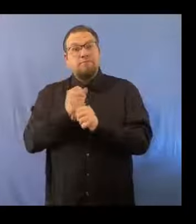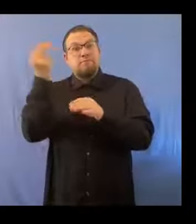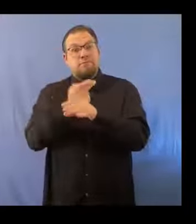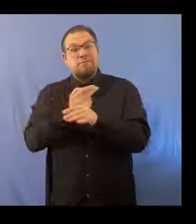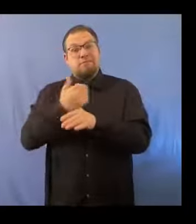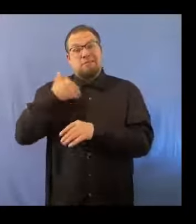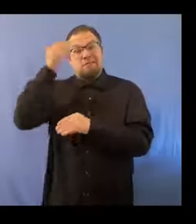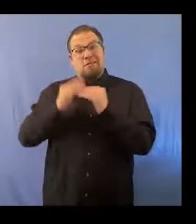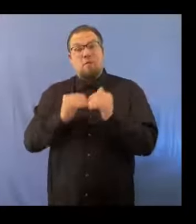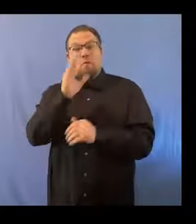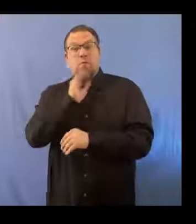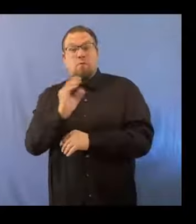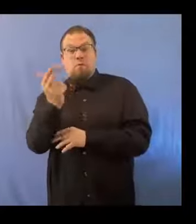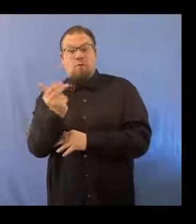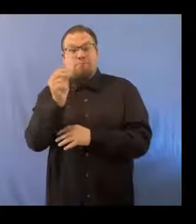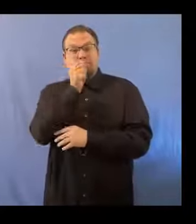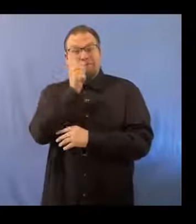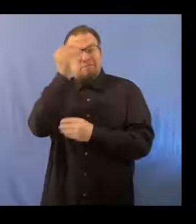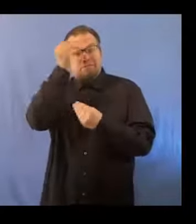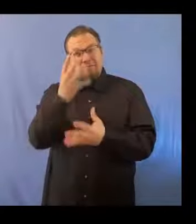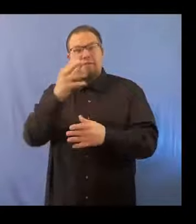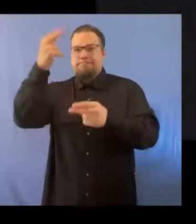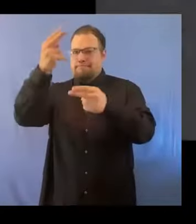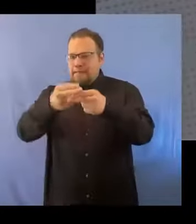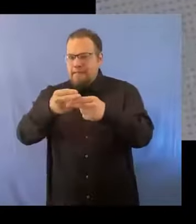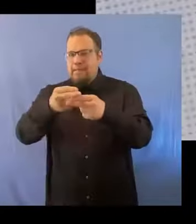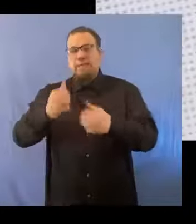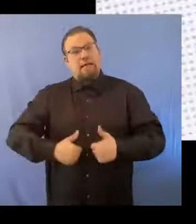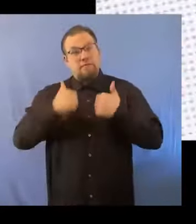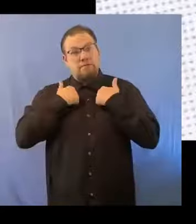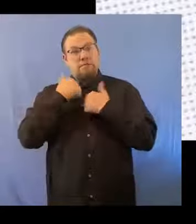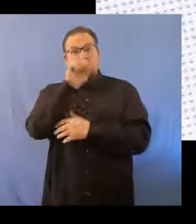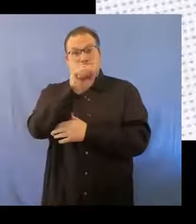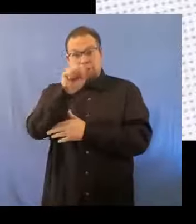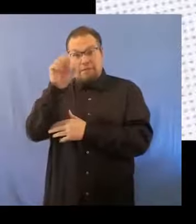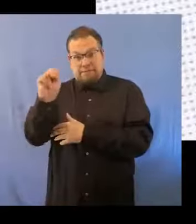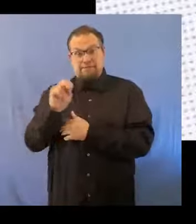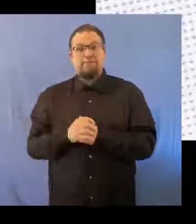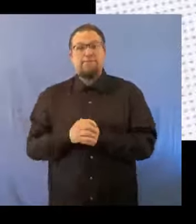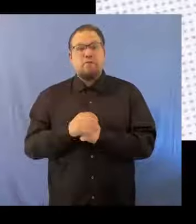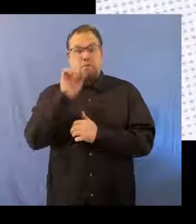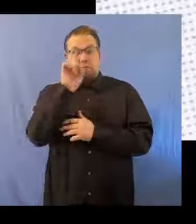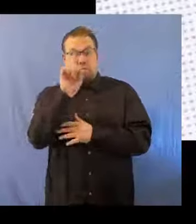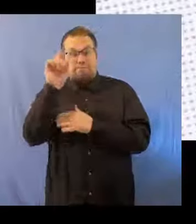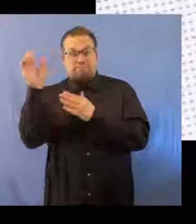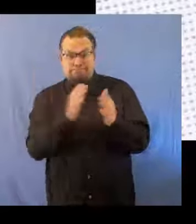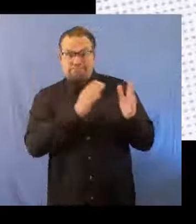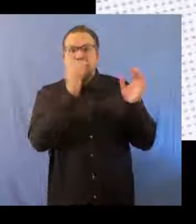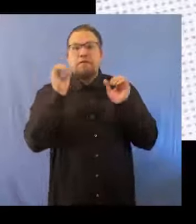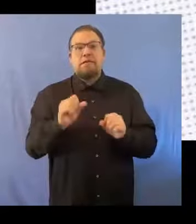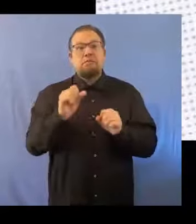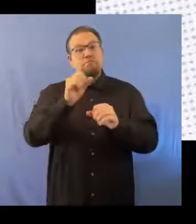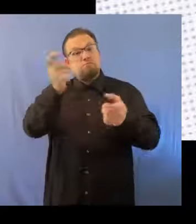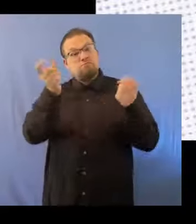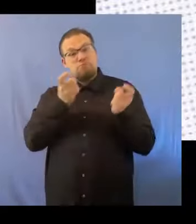personal information such as their name, address, or social security number. One strategy parents can use to control their